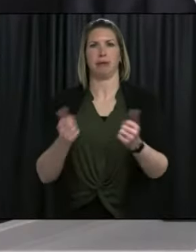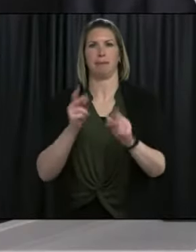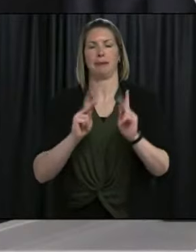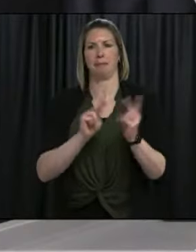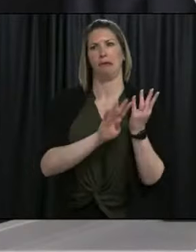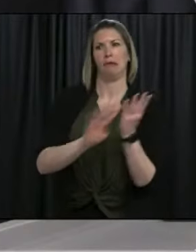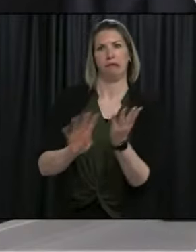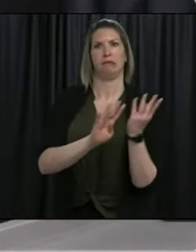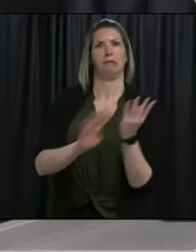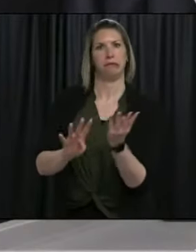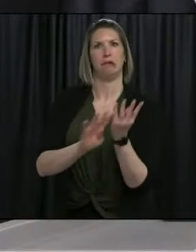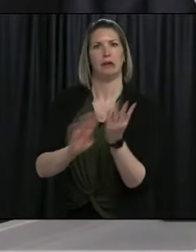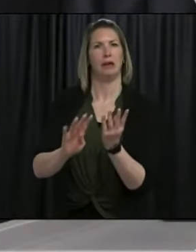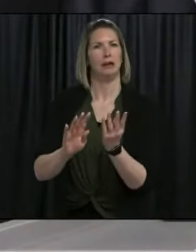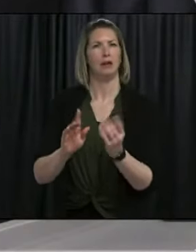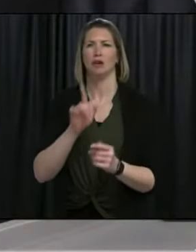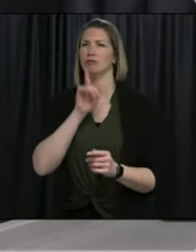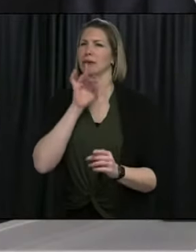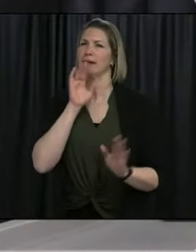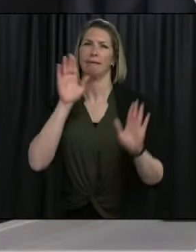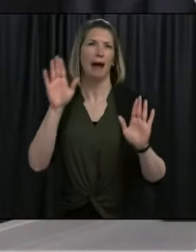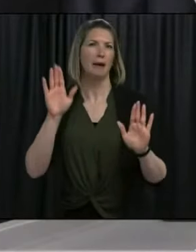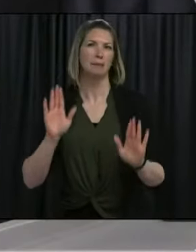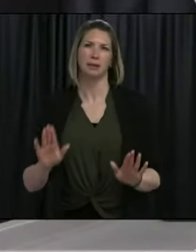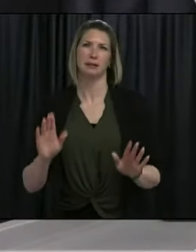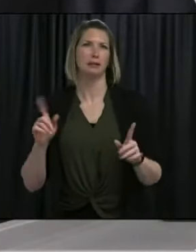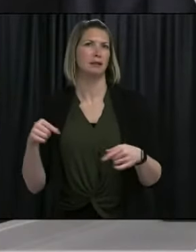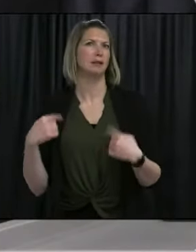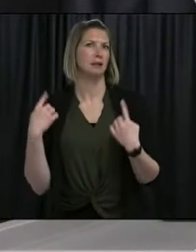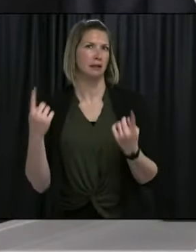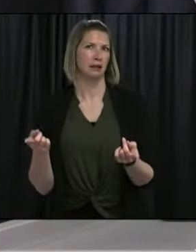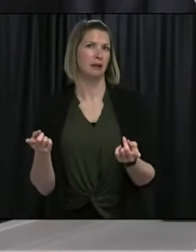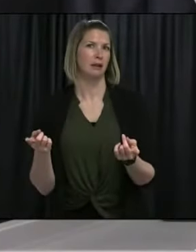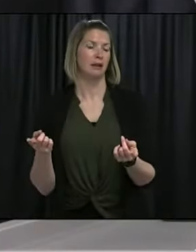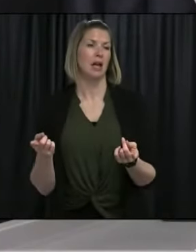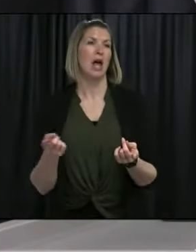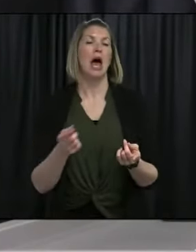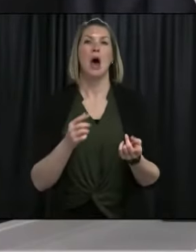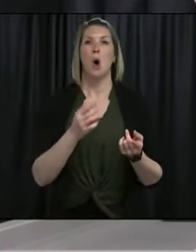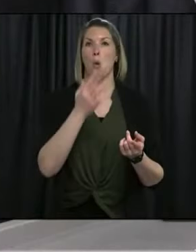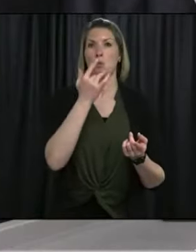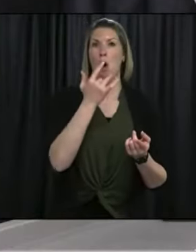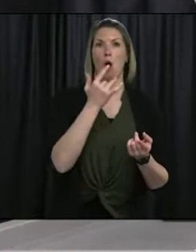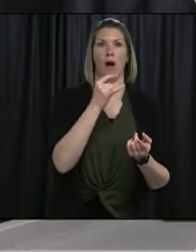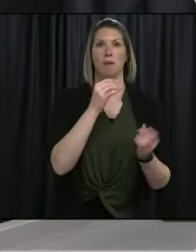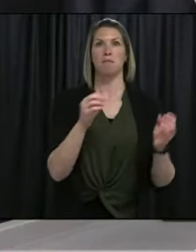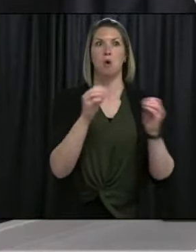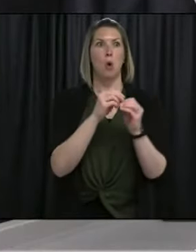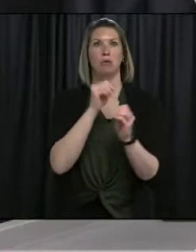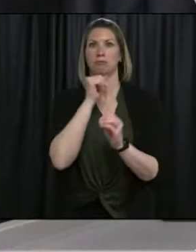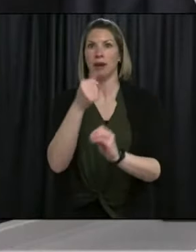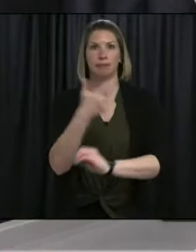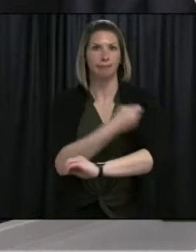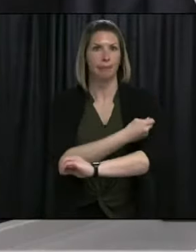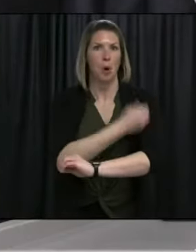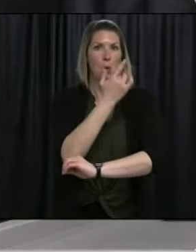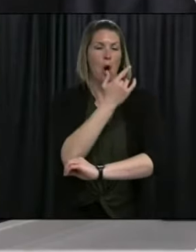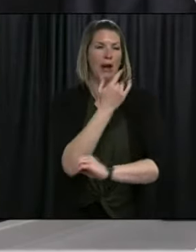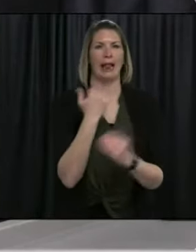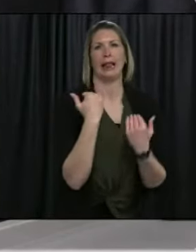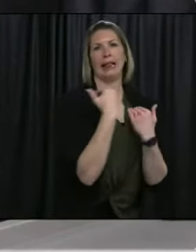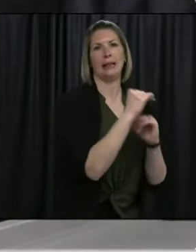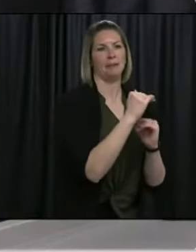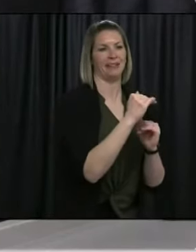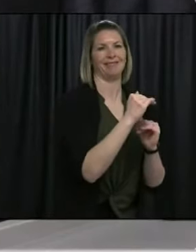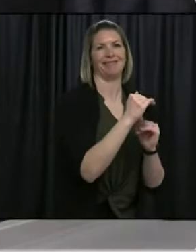achievement, and our limitation really is simply vaccine arrival. We will see us go to 28,000 doses